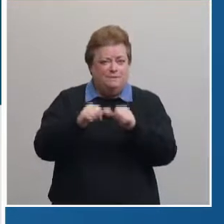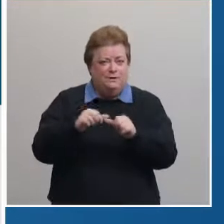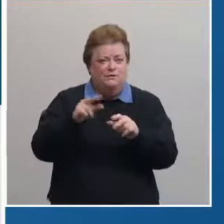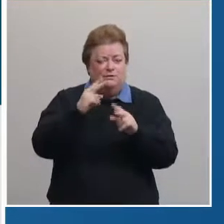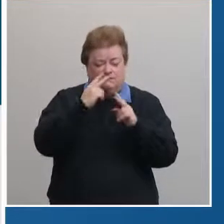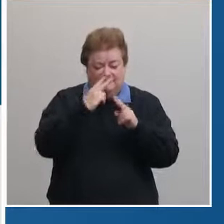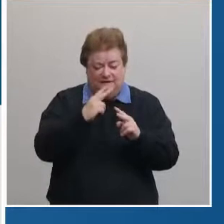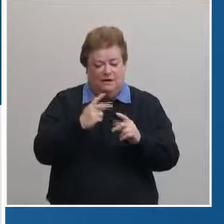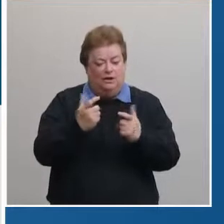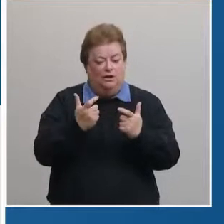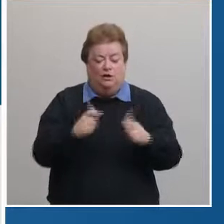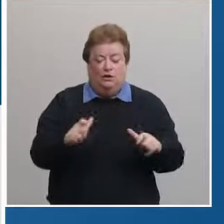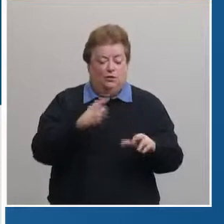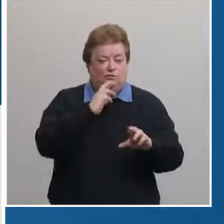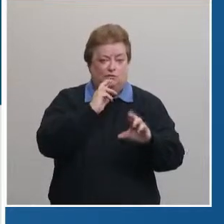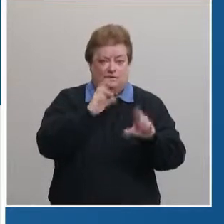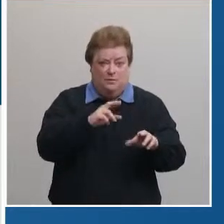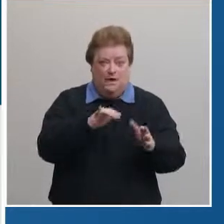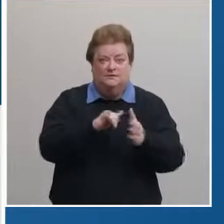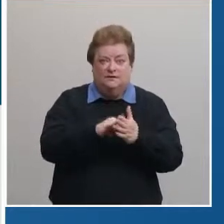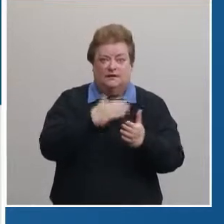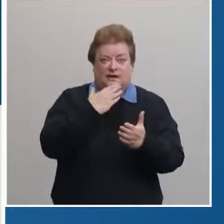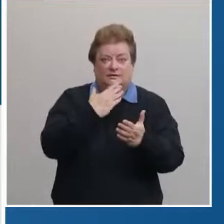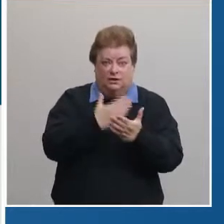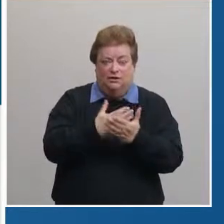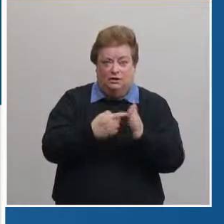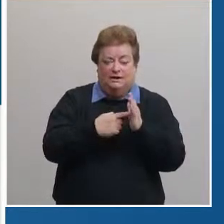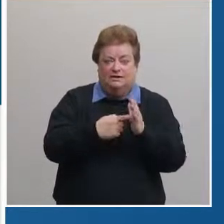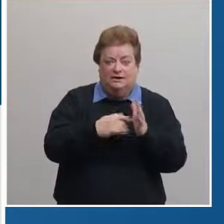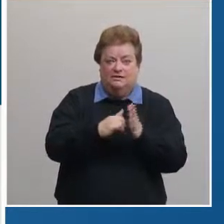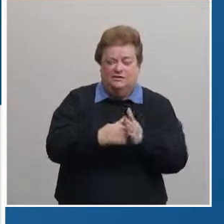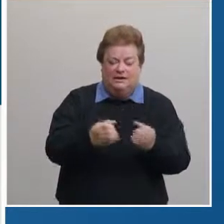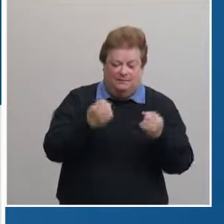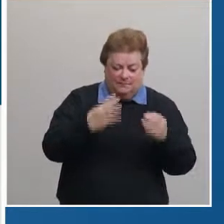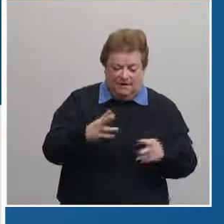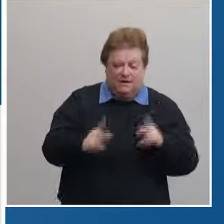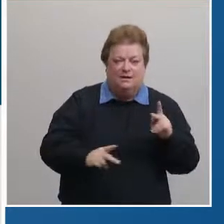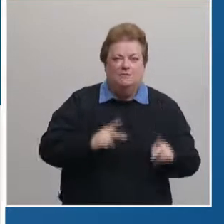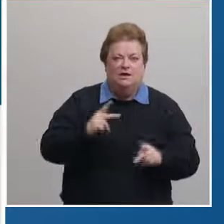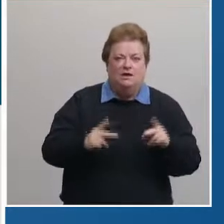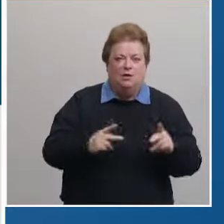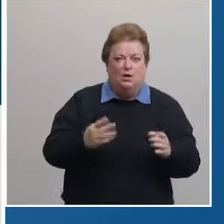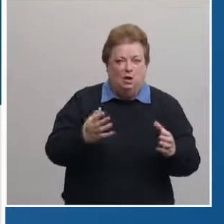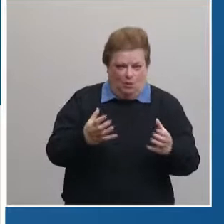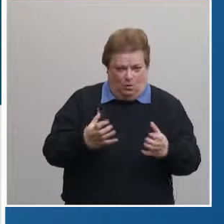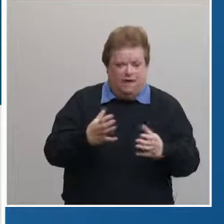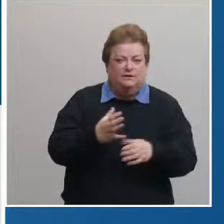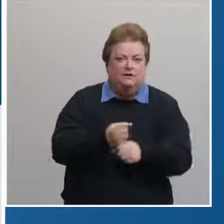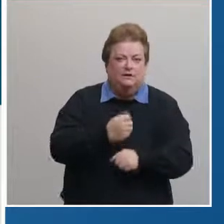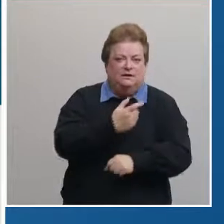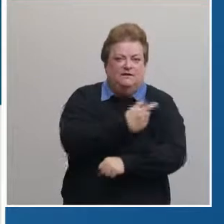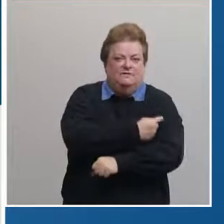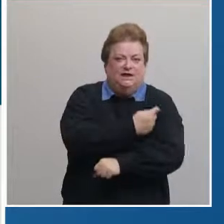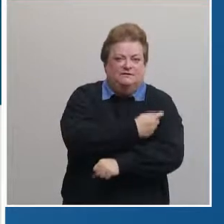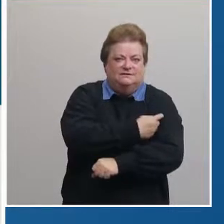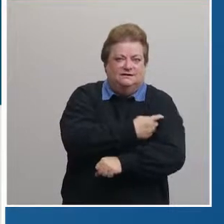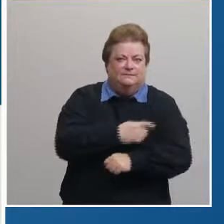to see a great response which is good a good indication that many local residents are eager to receive vaccine